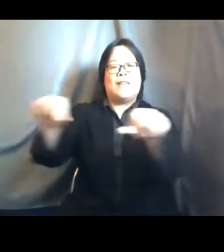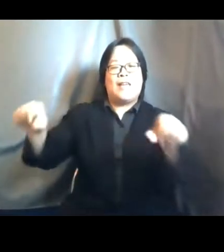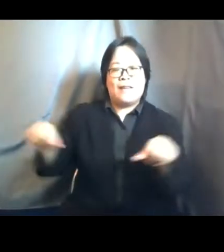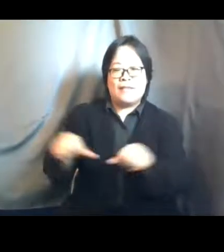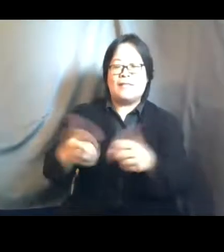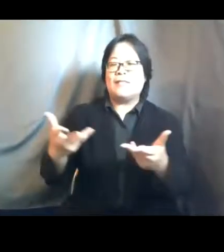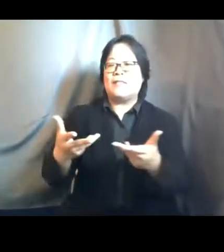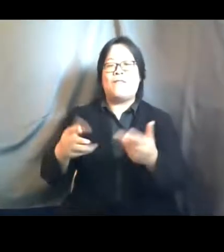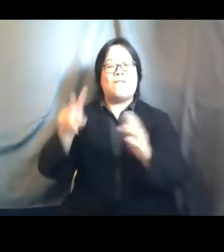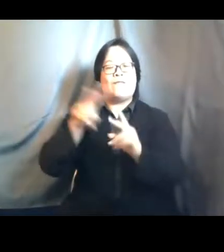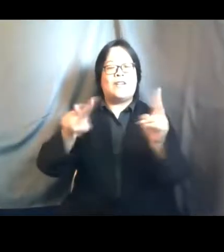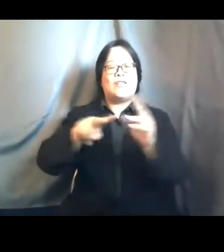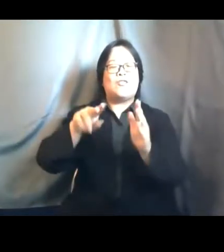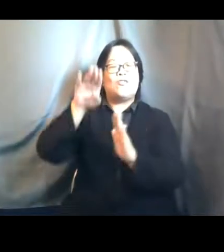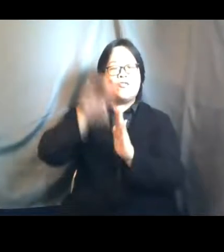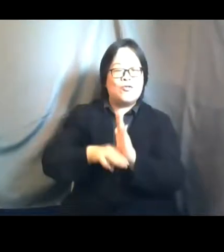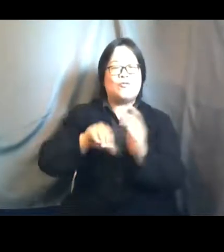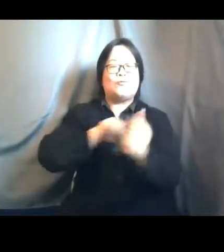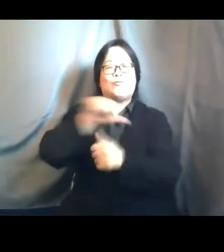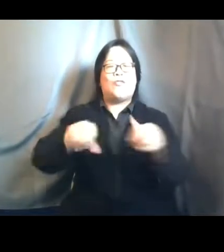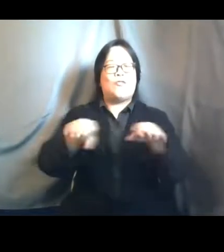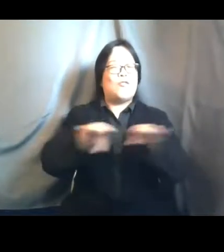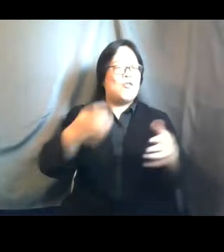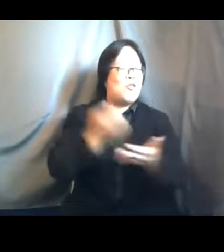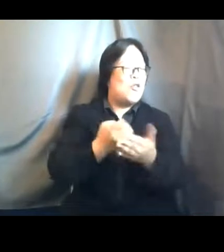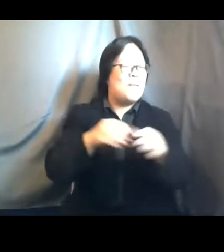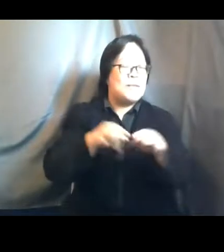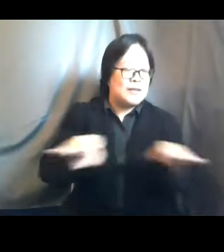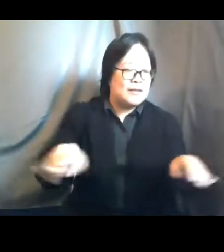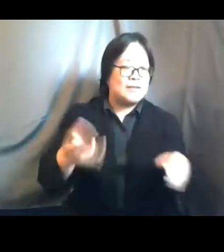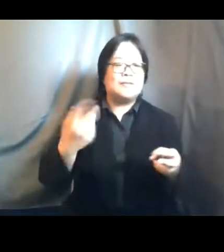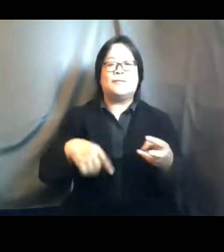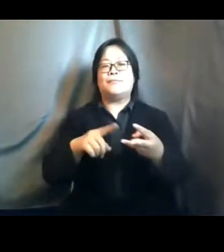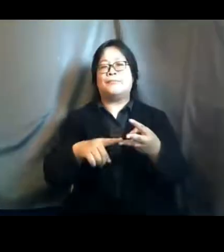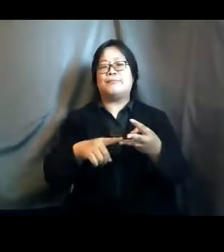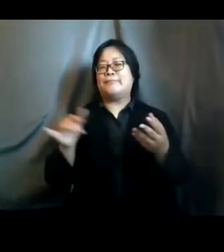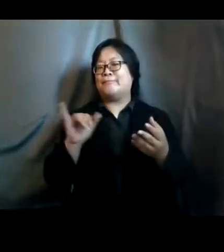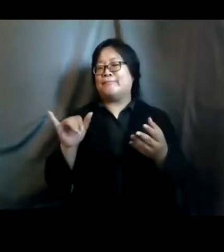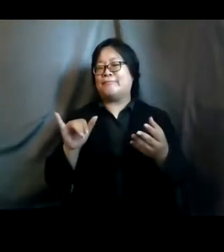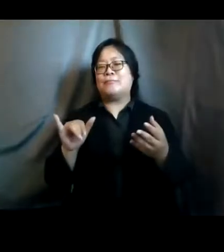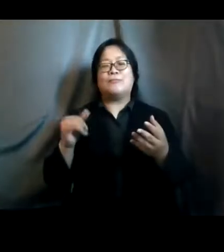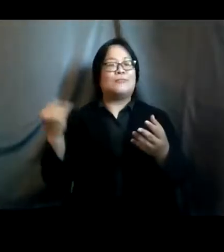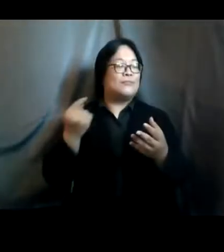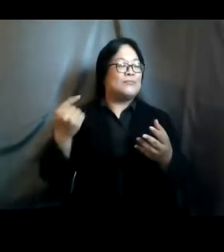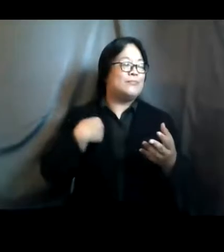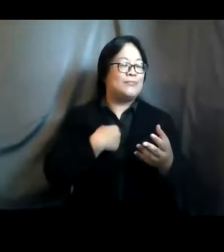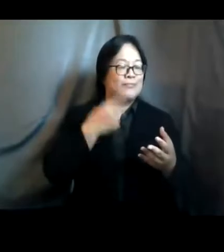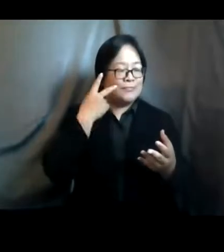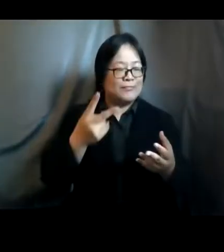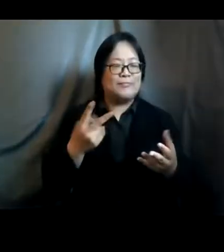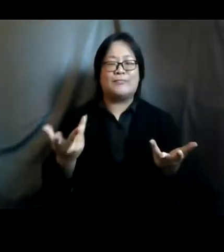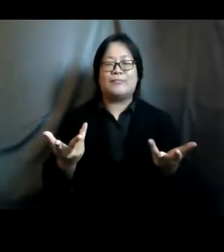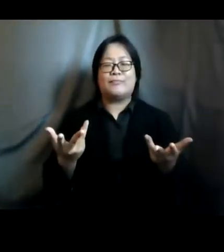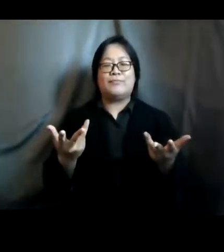socioeconomic status um and then we also see that uh debates are all always stalled at the access to safe